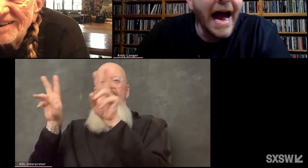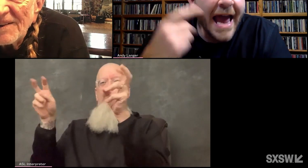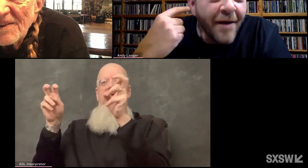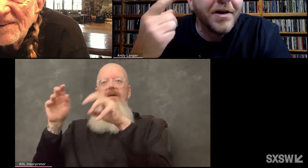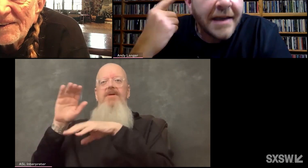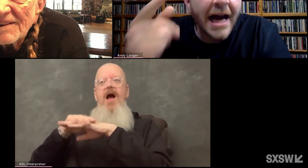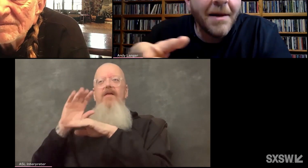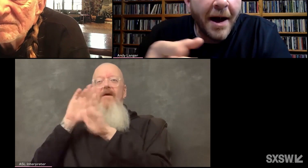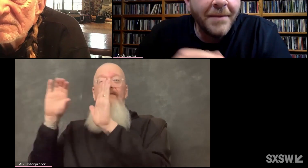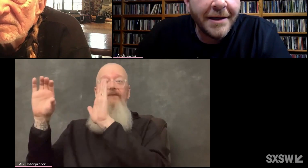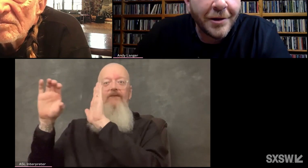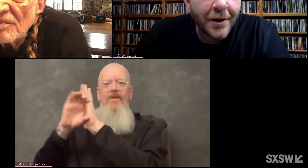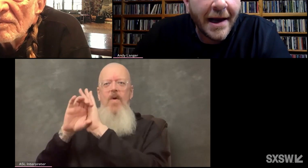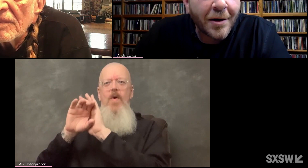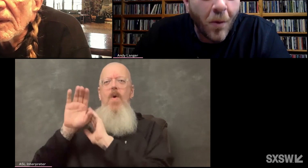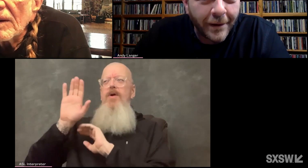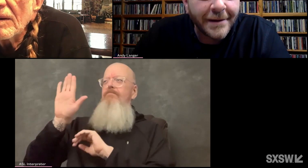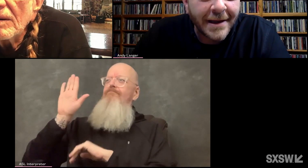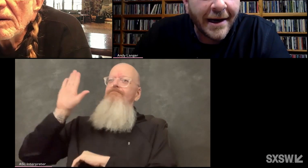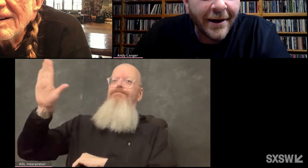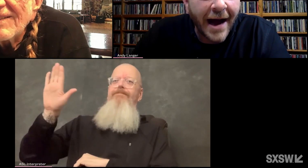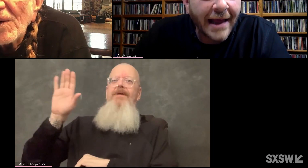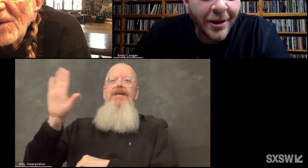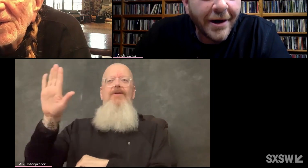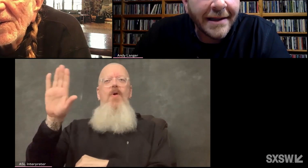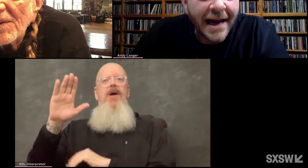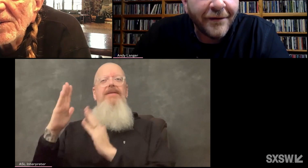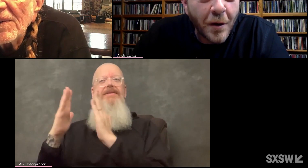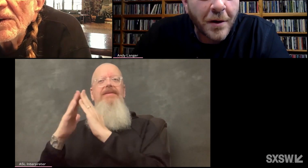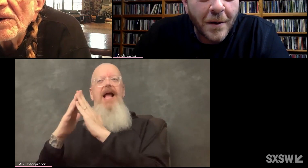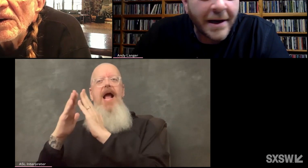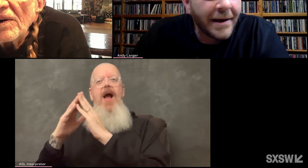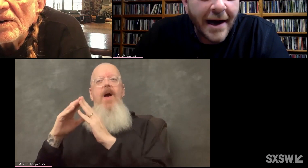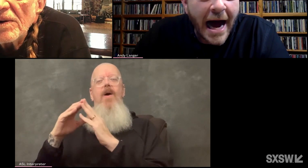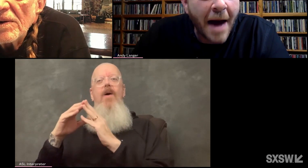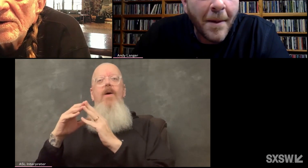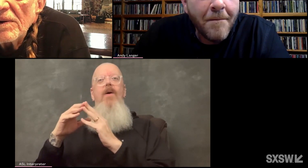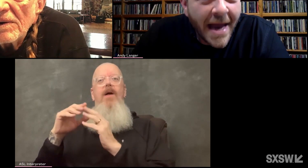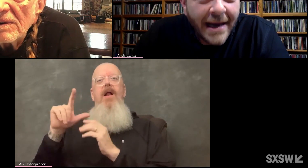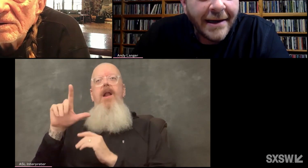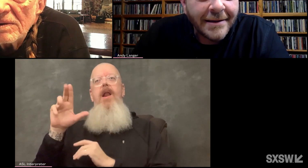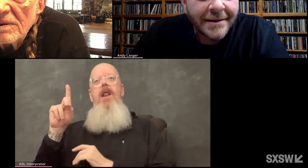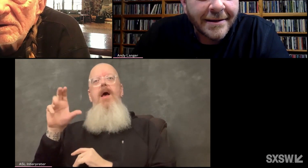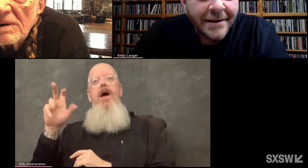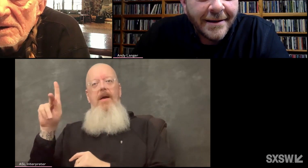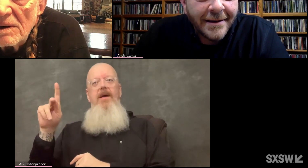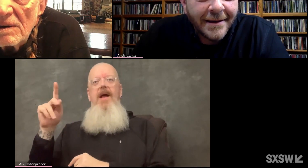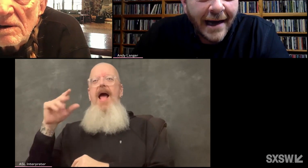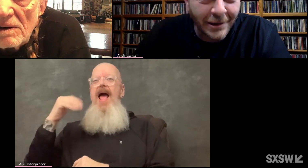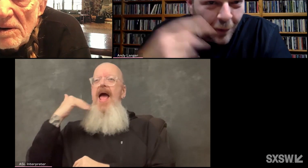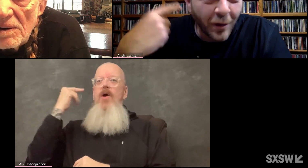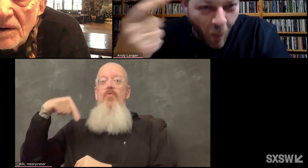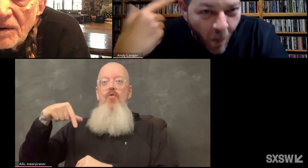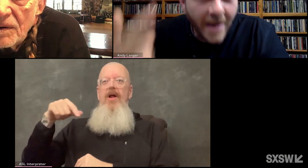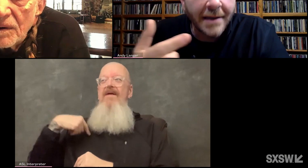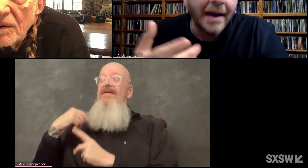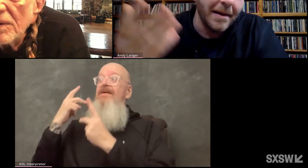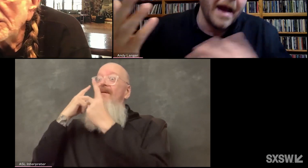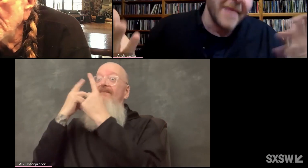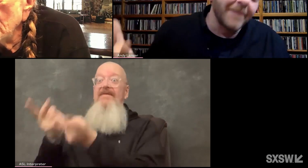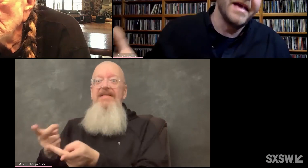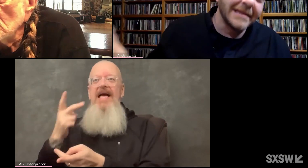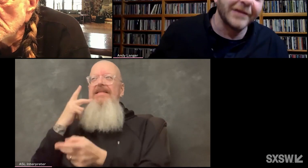Absolutely. Every time I'm in your headquarters there, I look at that photo and I'm amazed at sort of the,